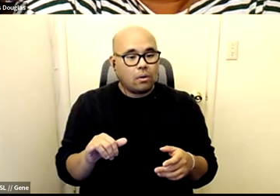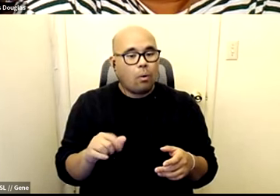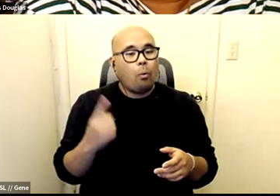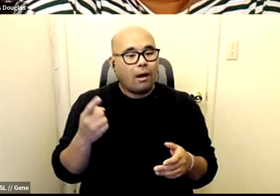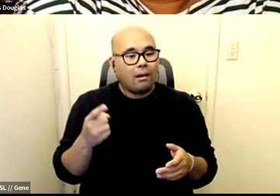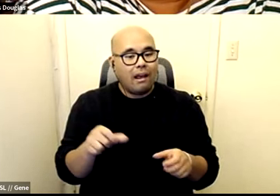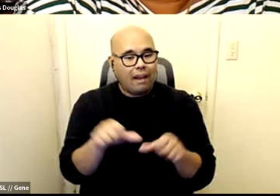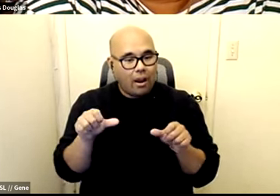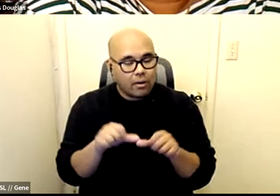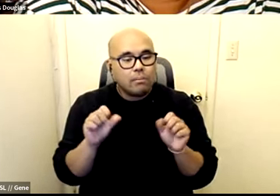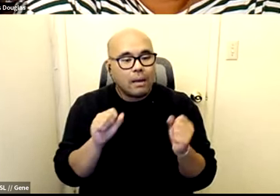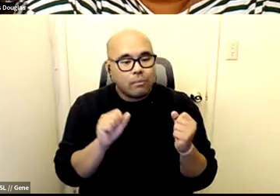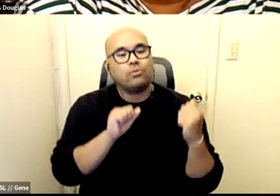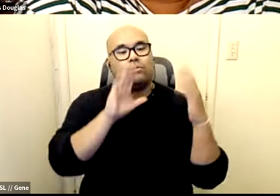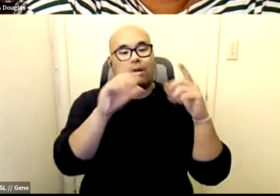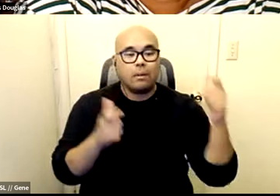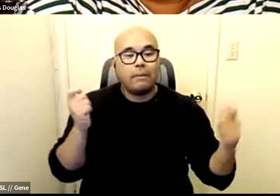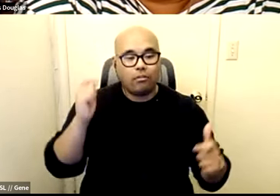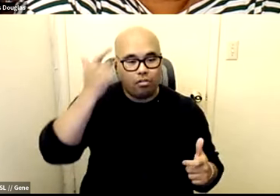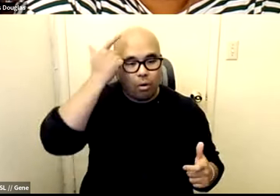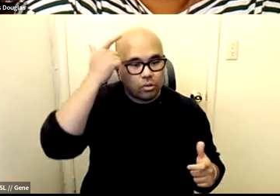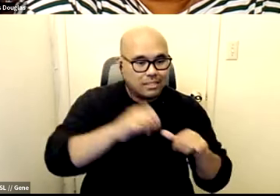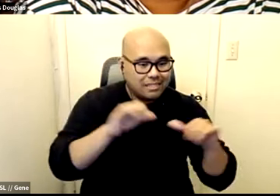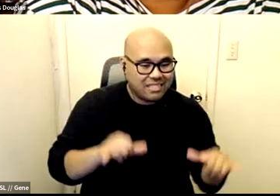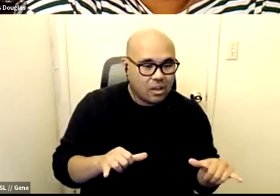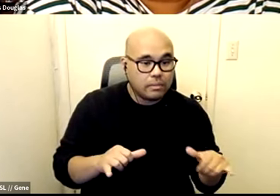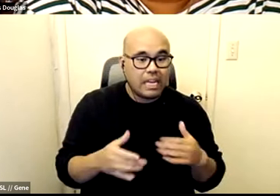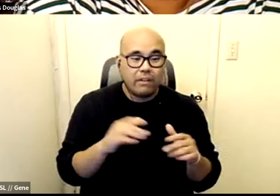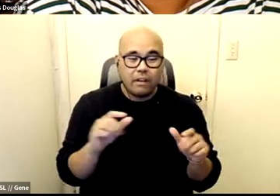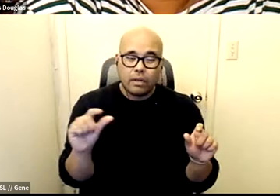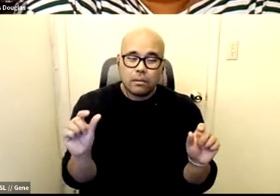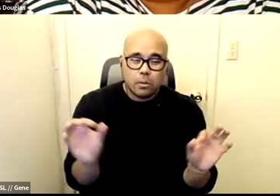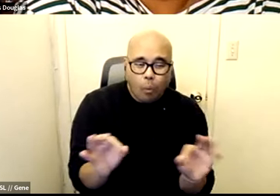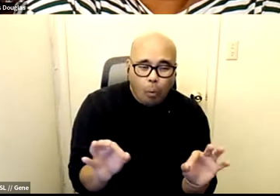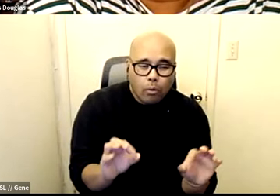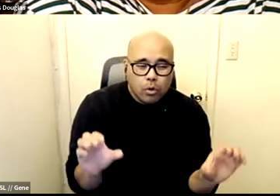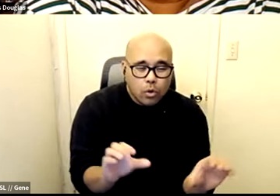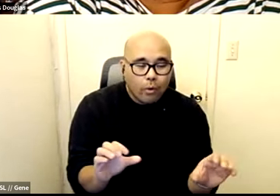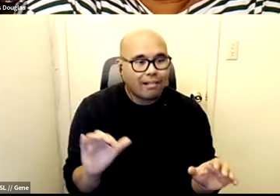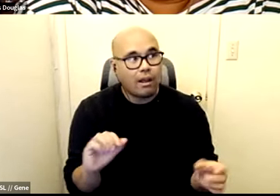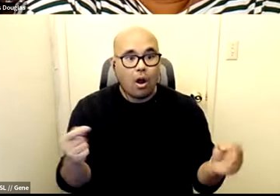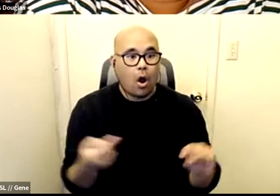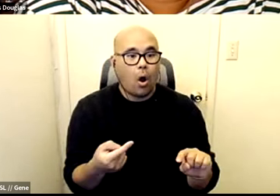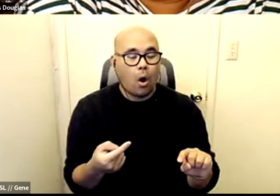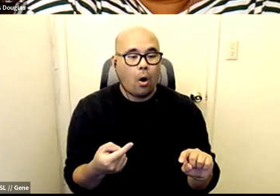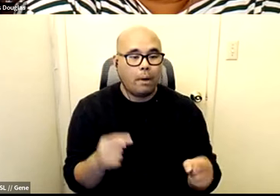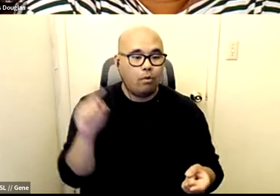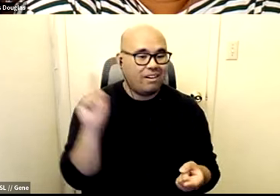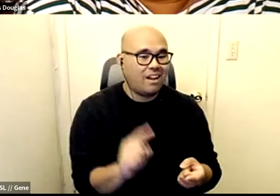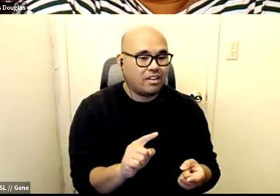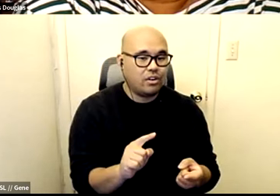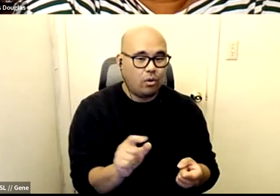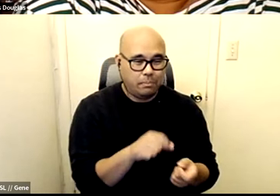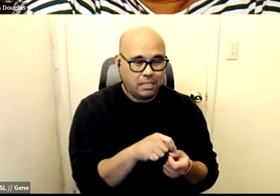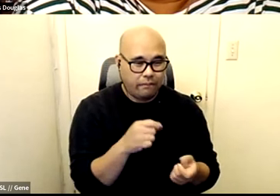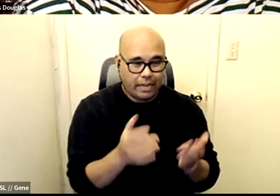again the bigger logics and even when you're doing something small there's room to at least even if you're doing harm reduction around a piece of technology there's still room to